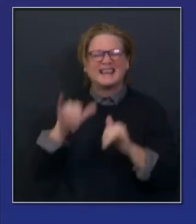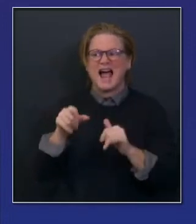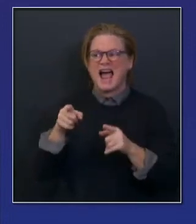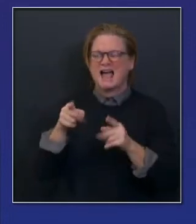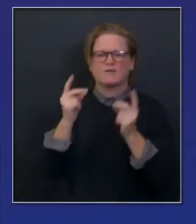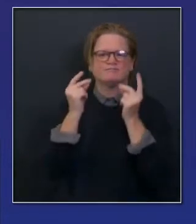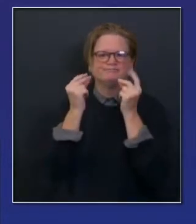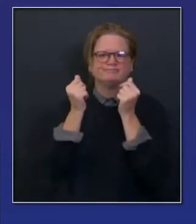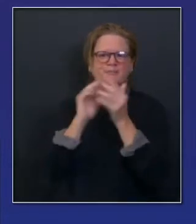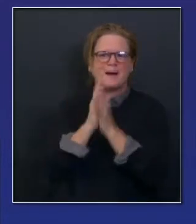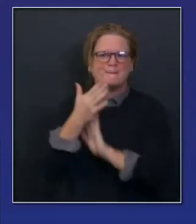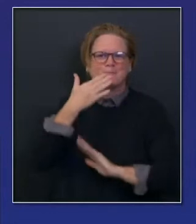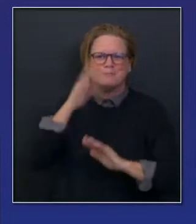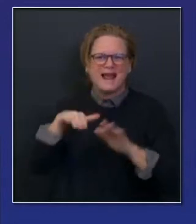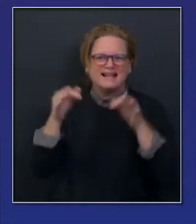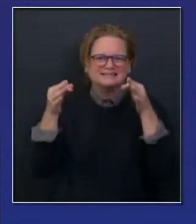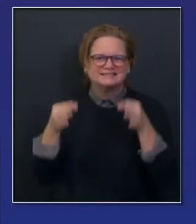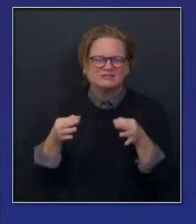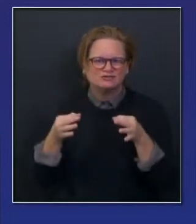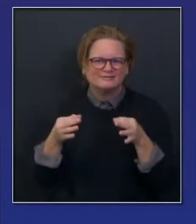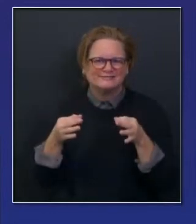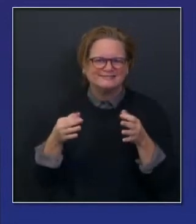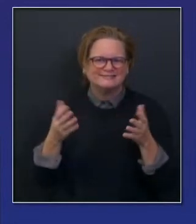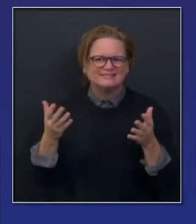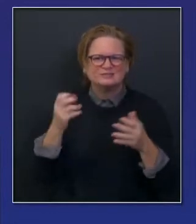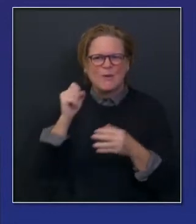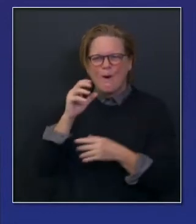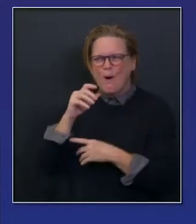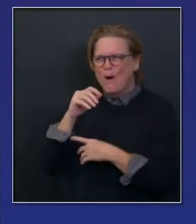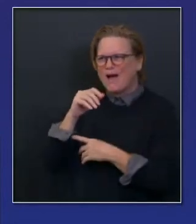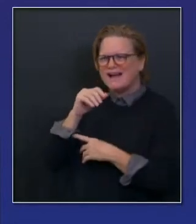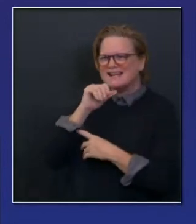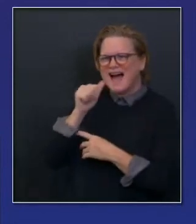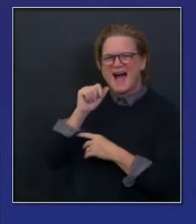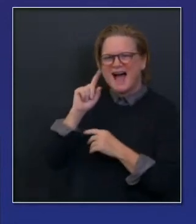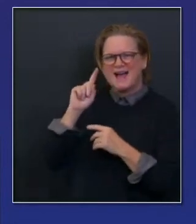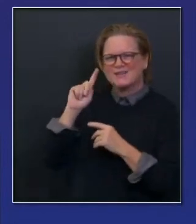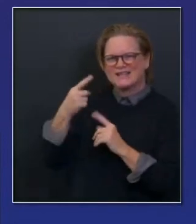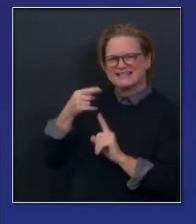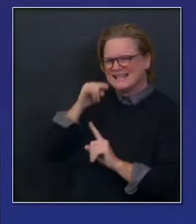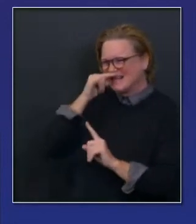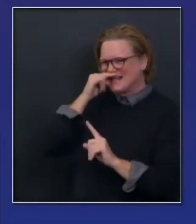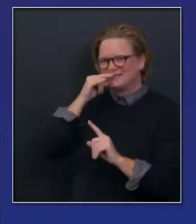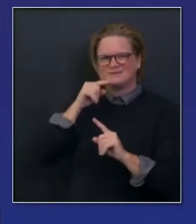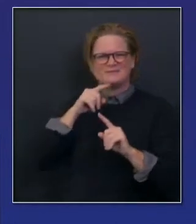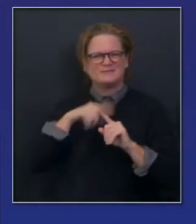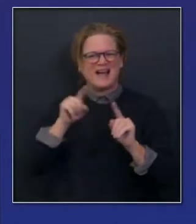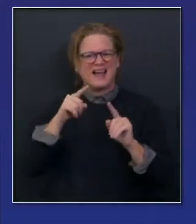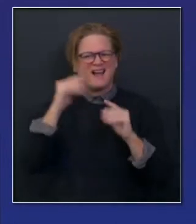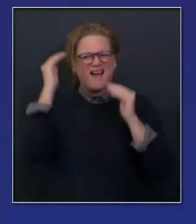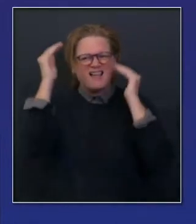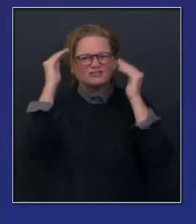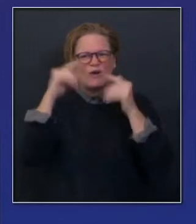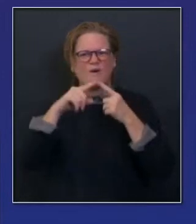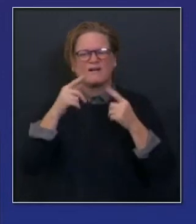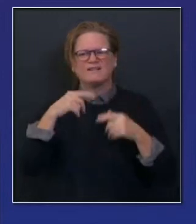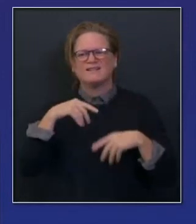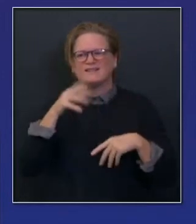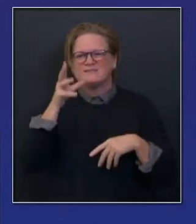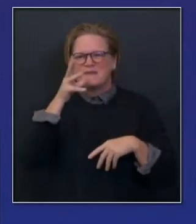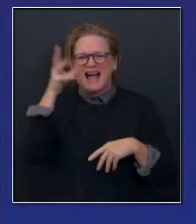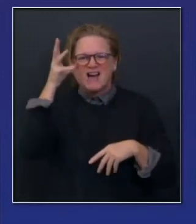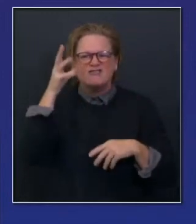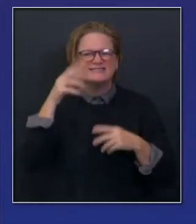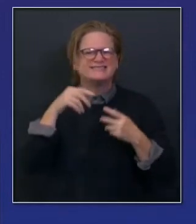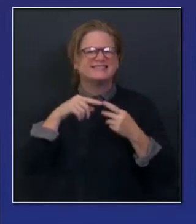that got tested positive, but some of the staff, coaches rather, and some of the parents. So there's proof